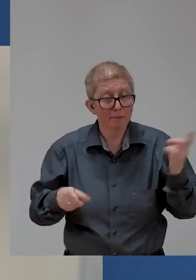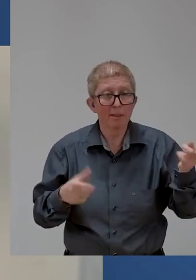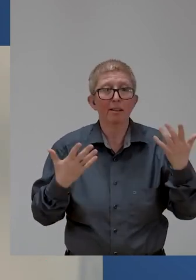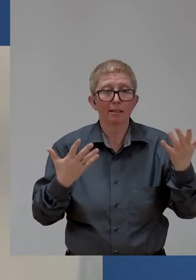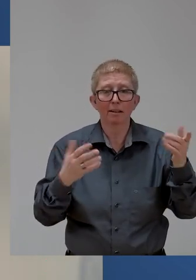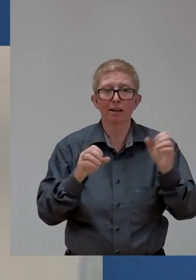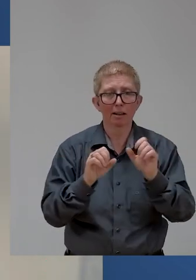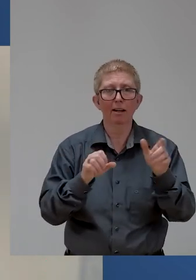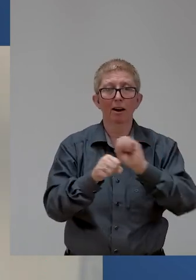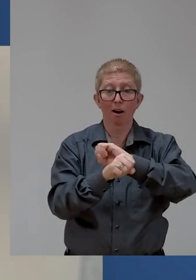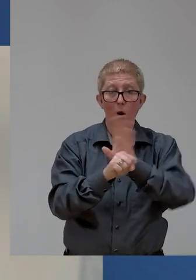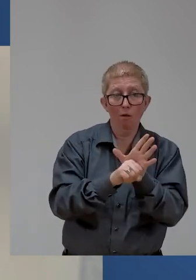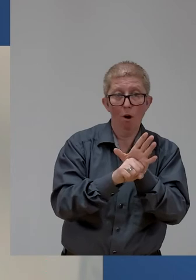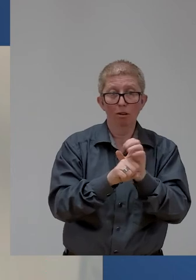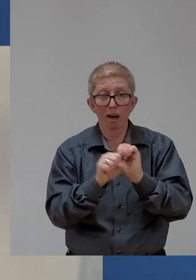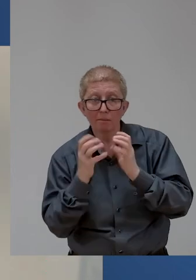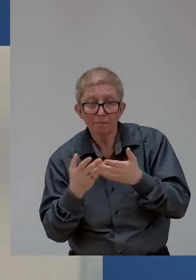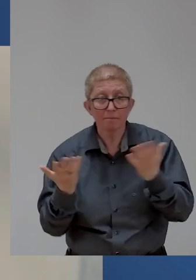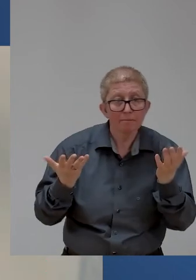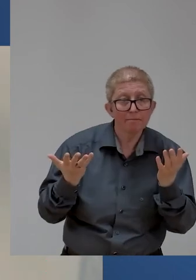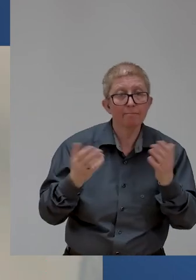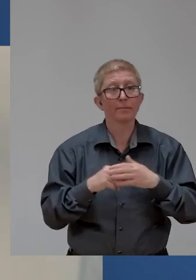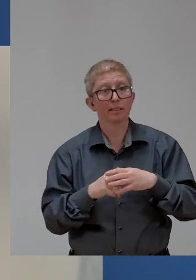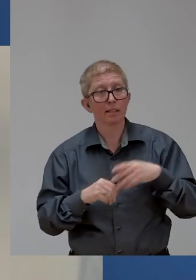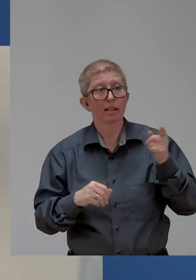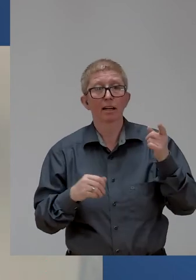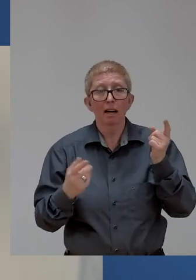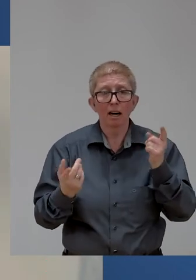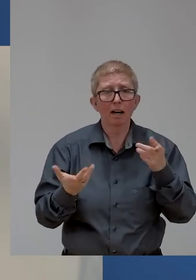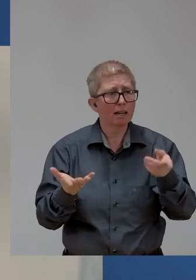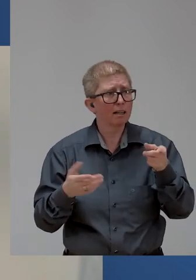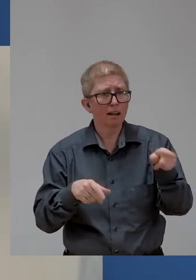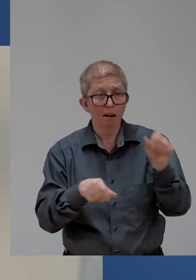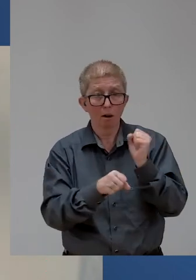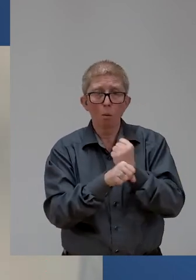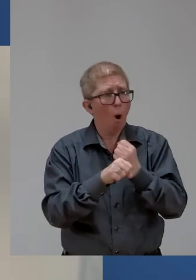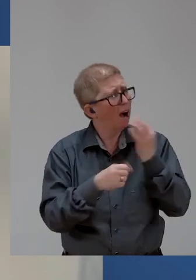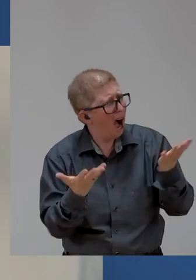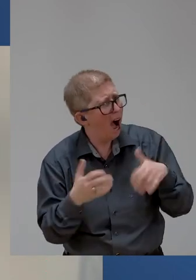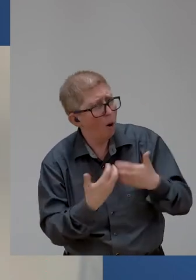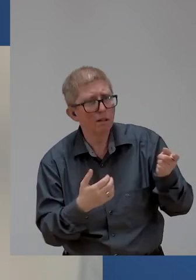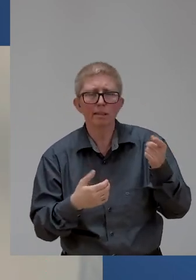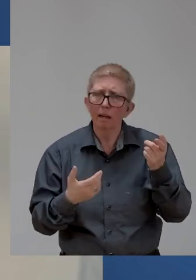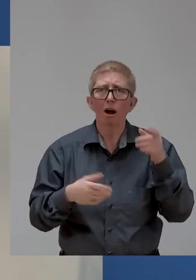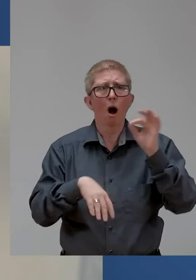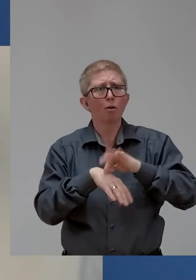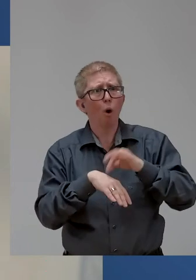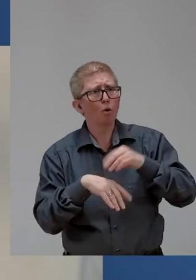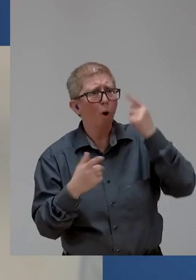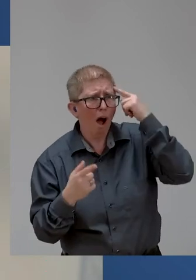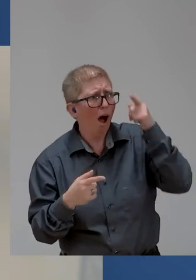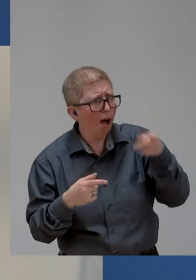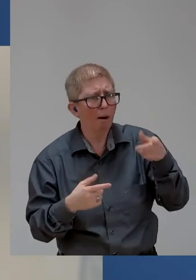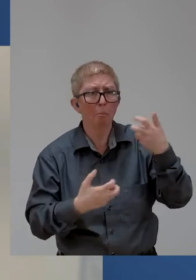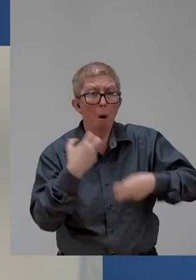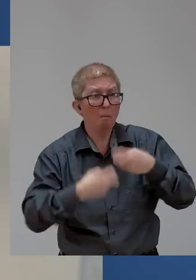because she did it sitting down. This to me shows we have a long way to go. We may have the CRPD and national level